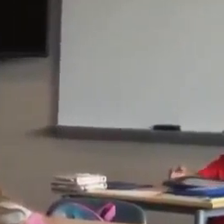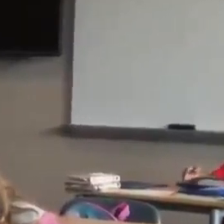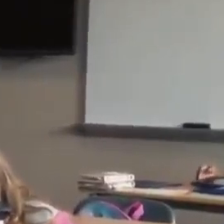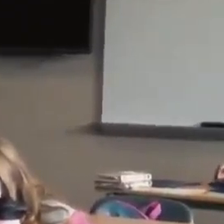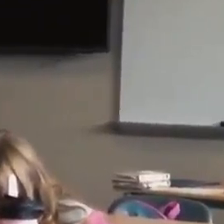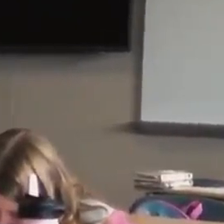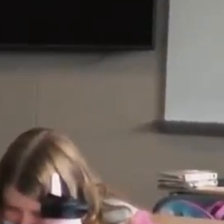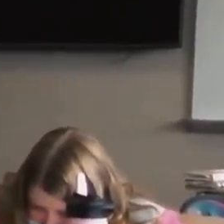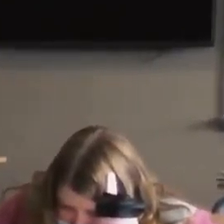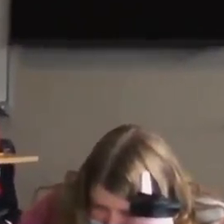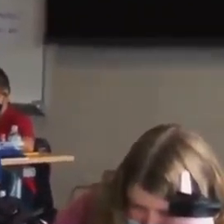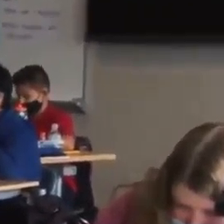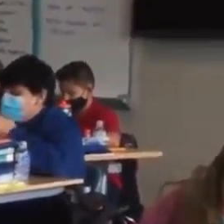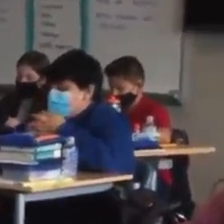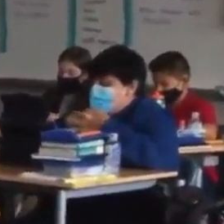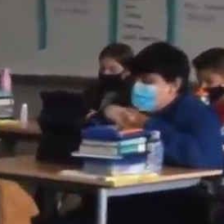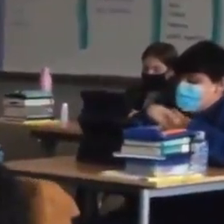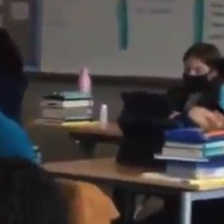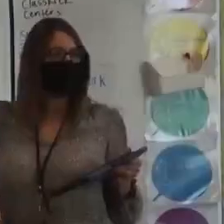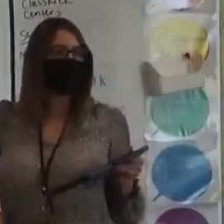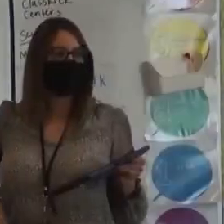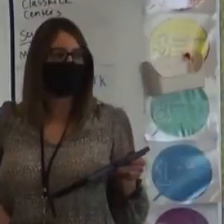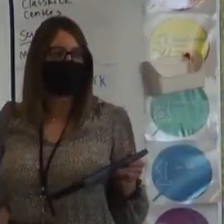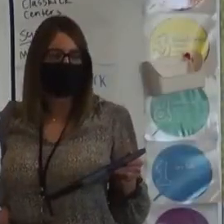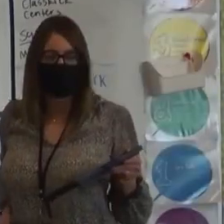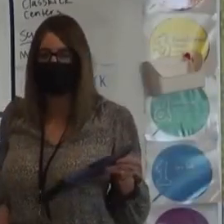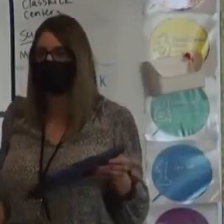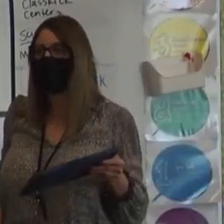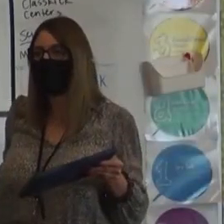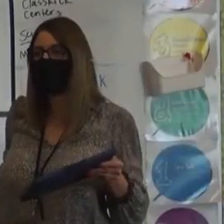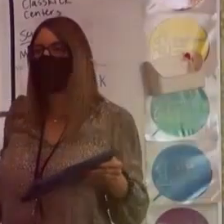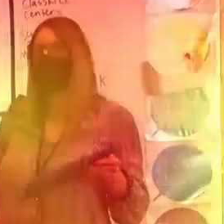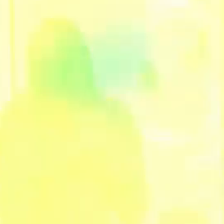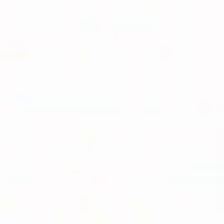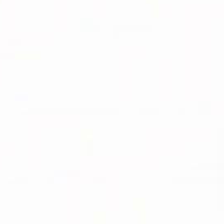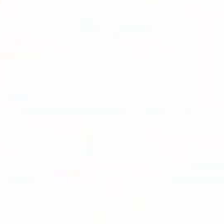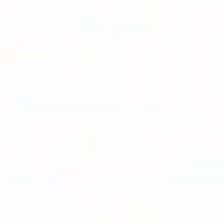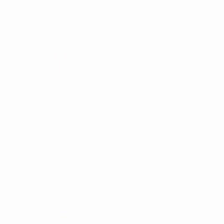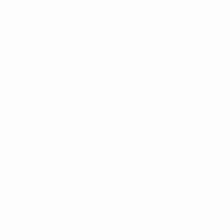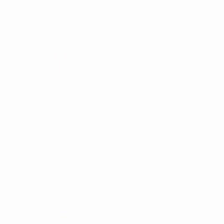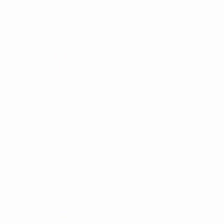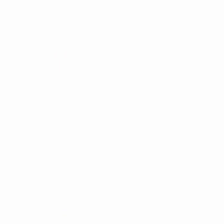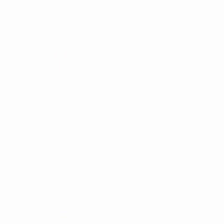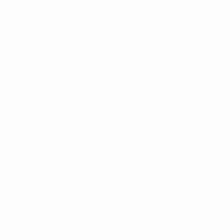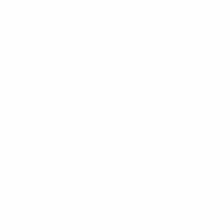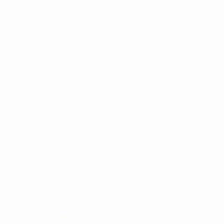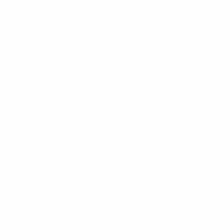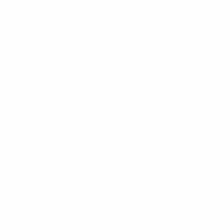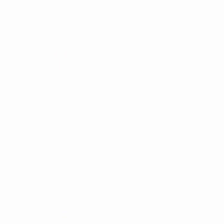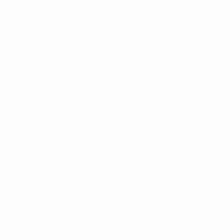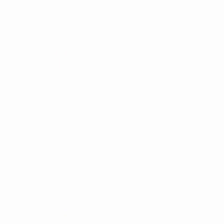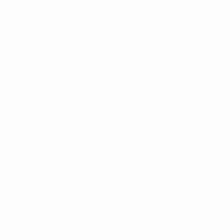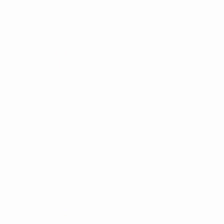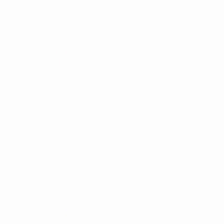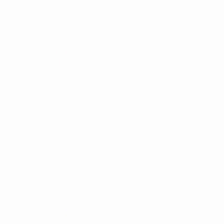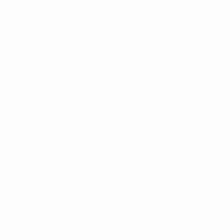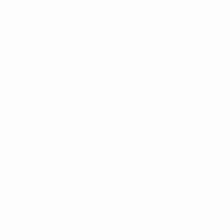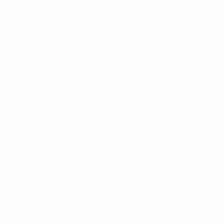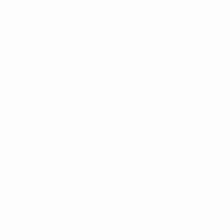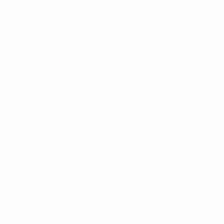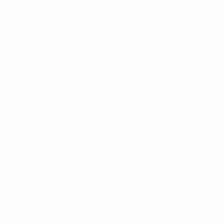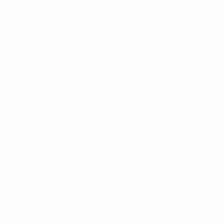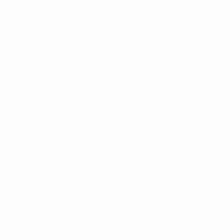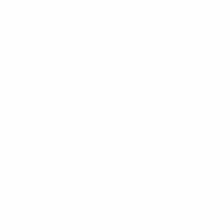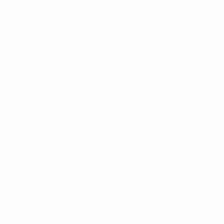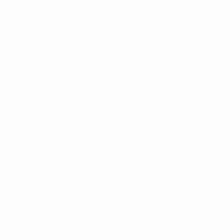school districts throughout the state to consider installing silent panic alarm systems, a phone app that would bypass 911